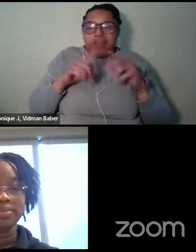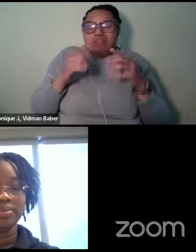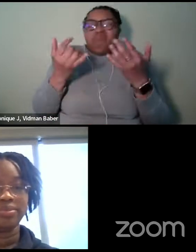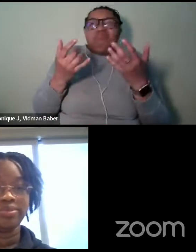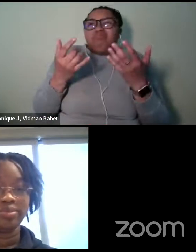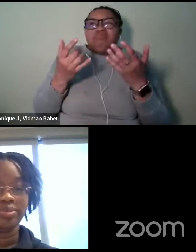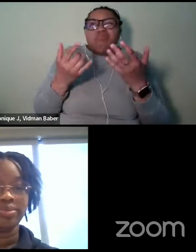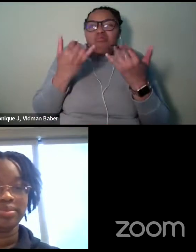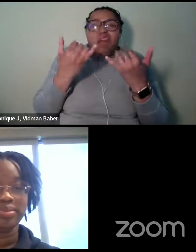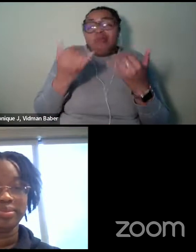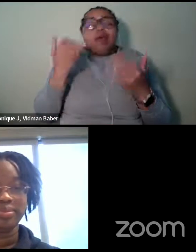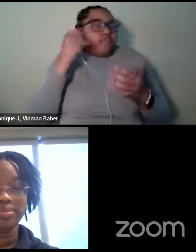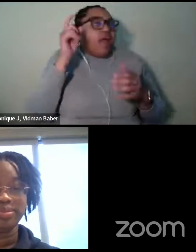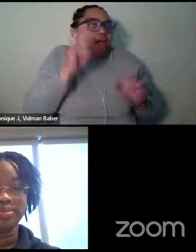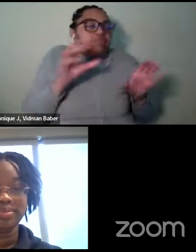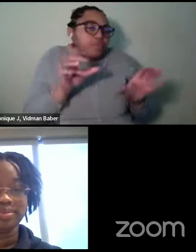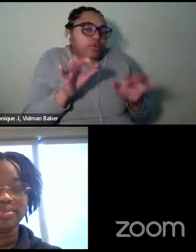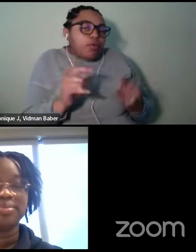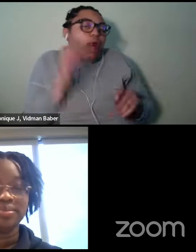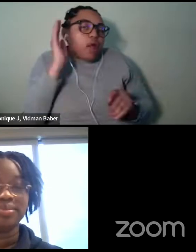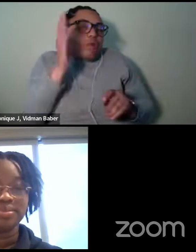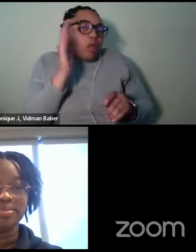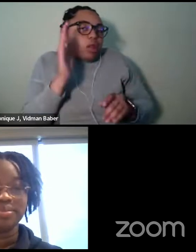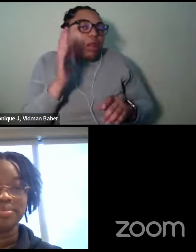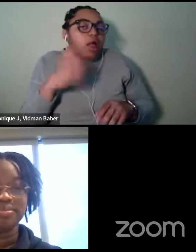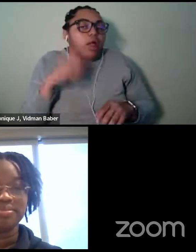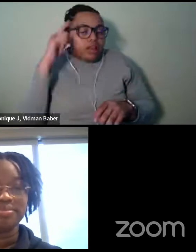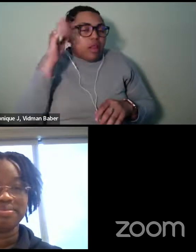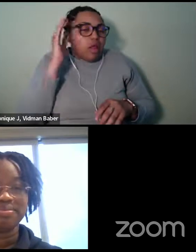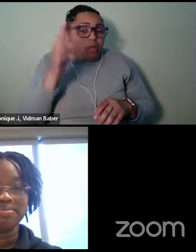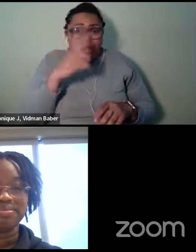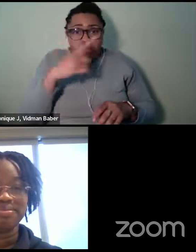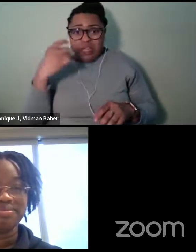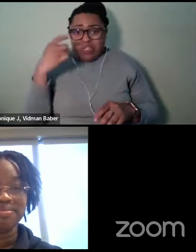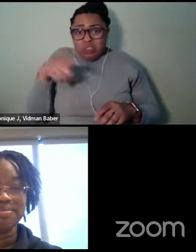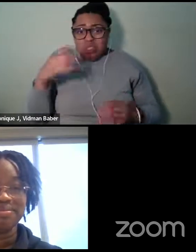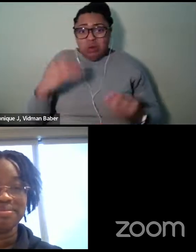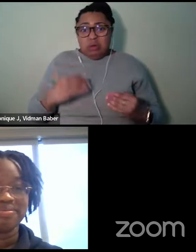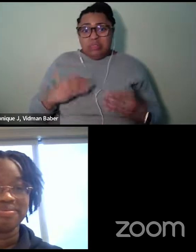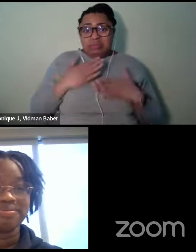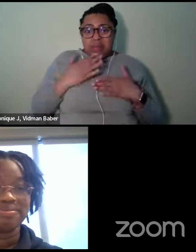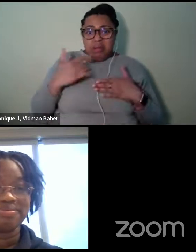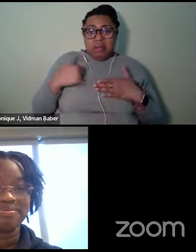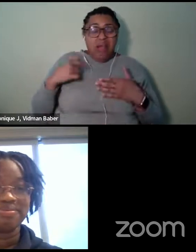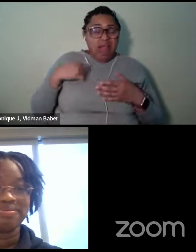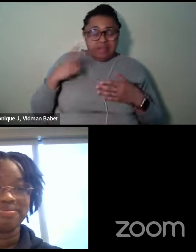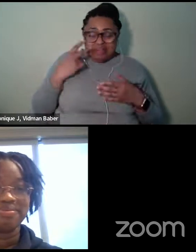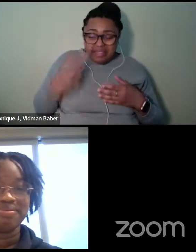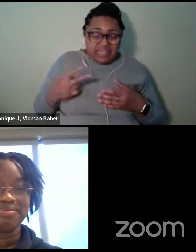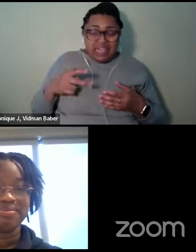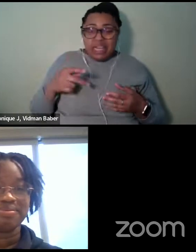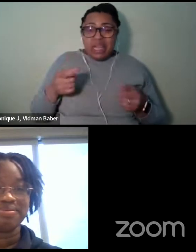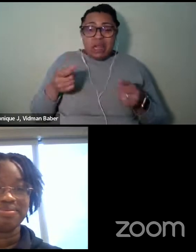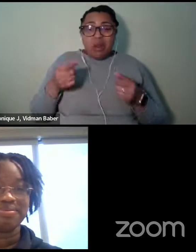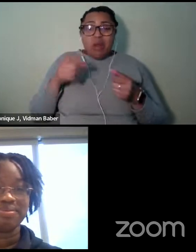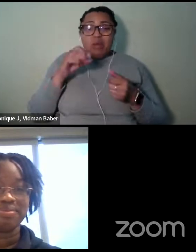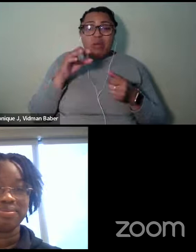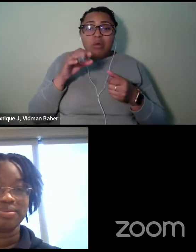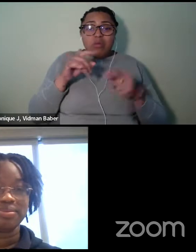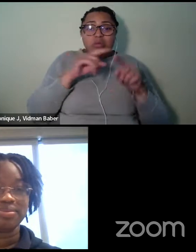you know, if I have to do it, I think I will, because you guys are inspiring me. I've been seeing these posts about different